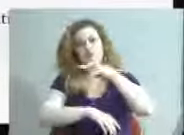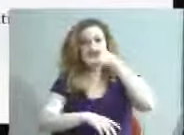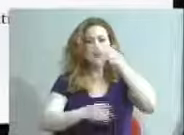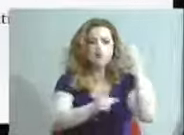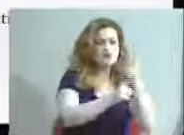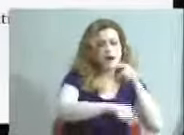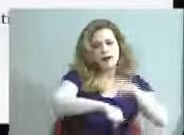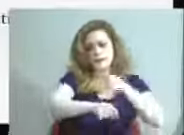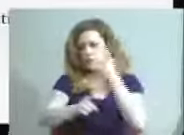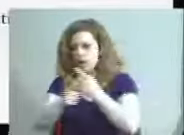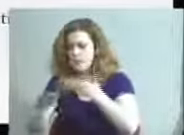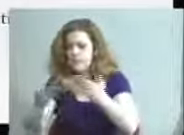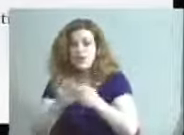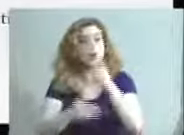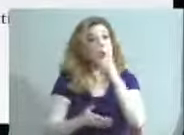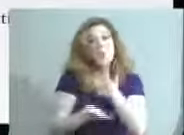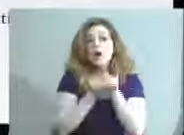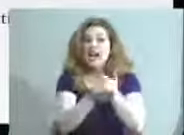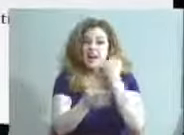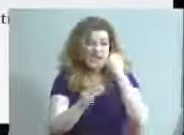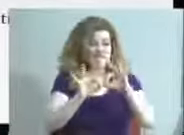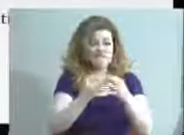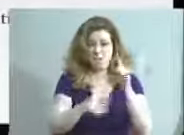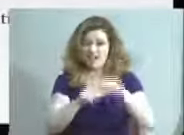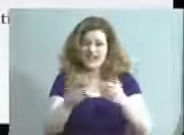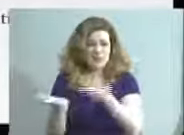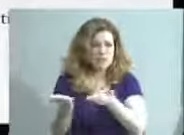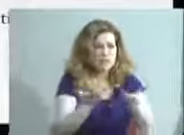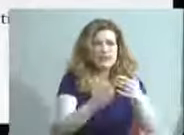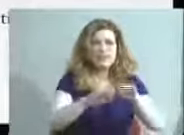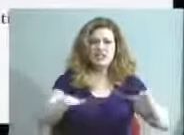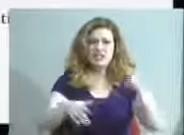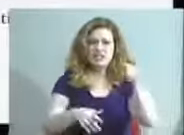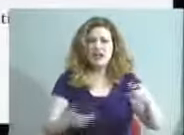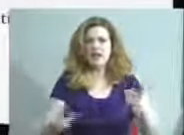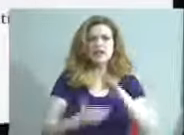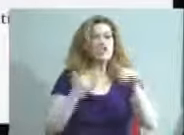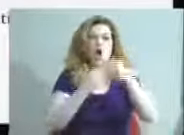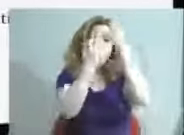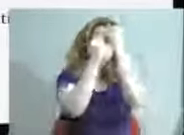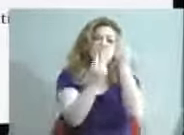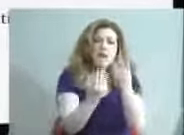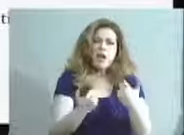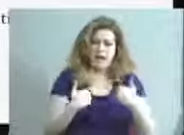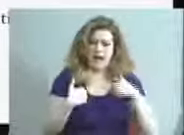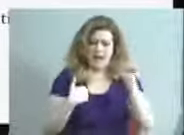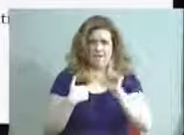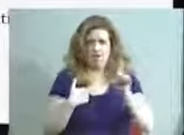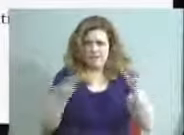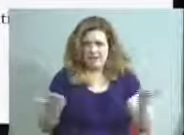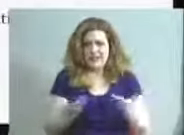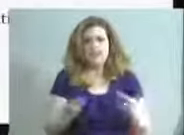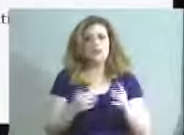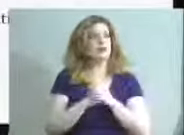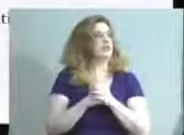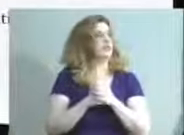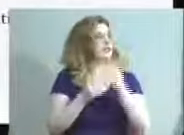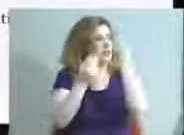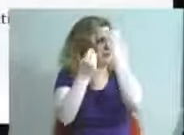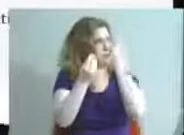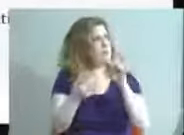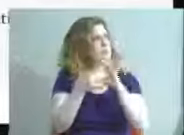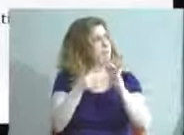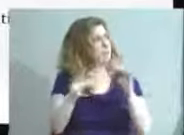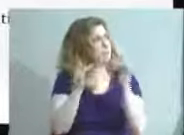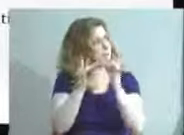who can help if the family can't help get that child there? This is all eminently doable with data that we have. As long as we build a robust enough database, our